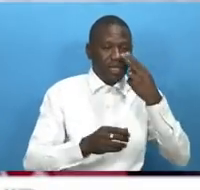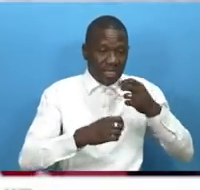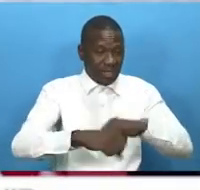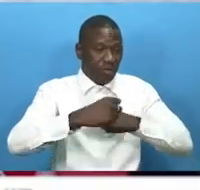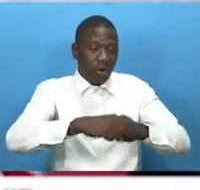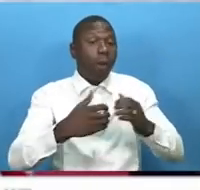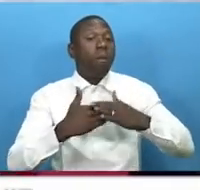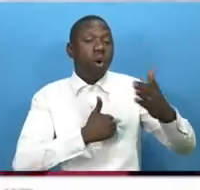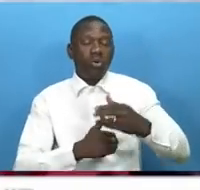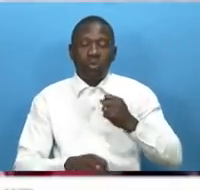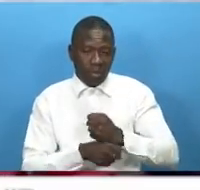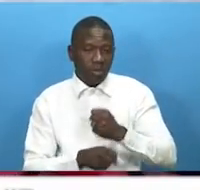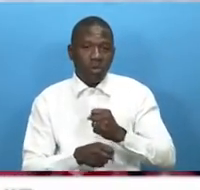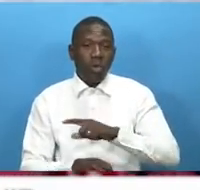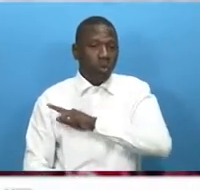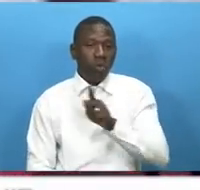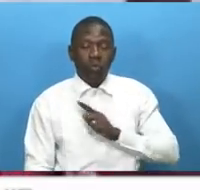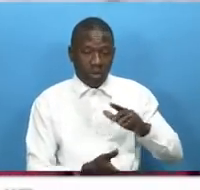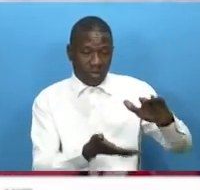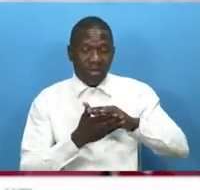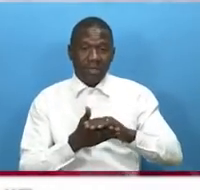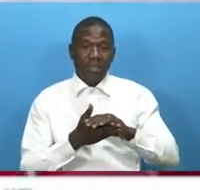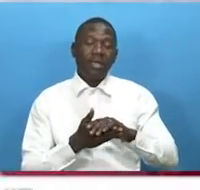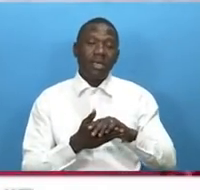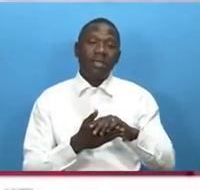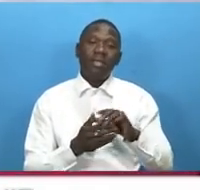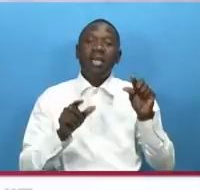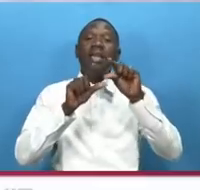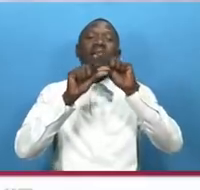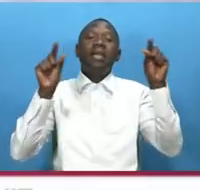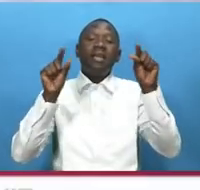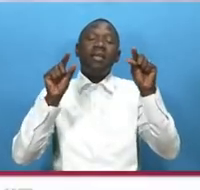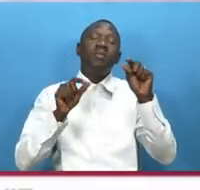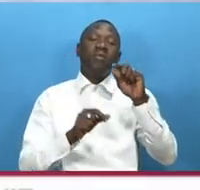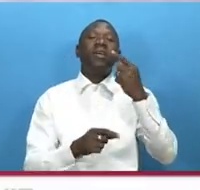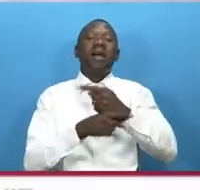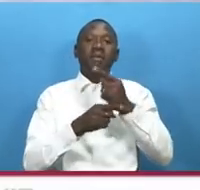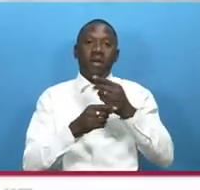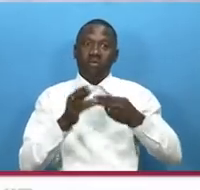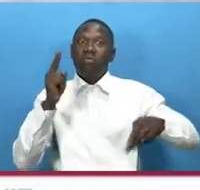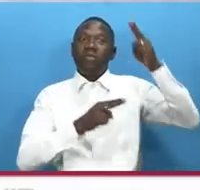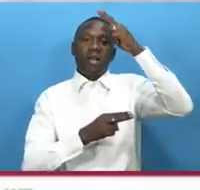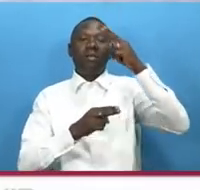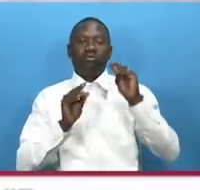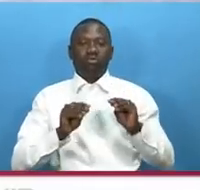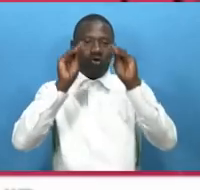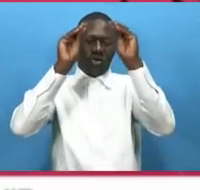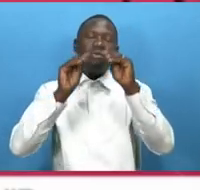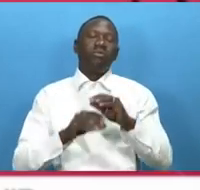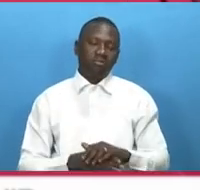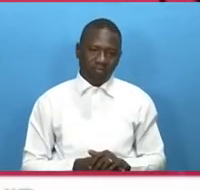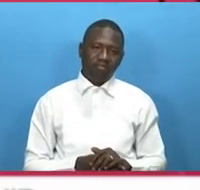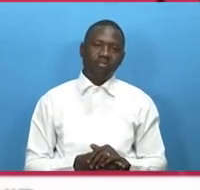ensure that um we bring the name of our nation up and make sure that we perform well so that people can see our capabilities and what we can do